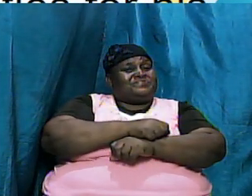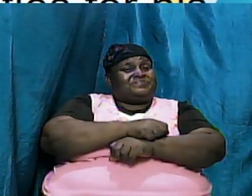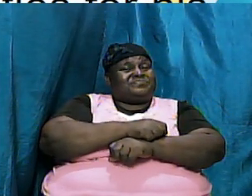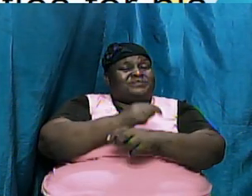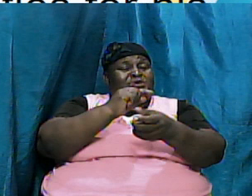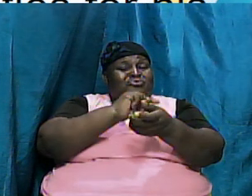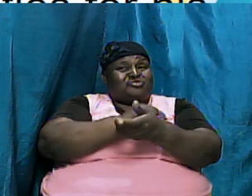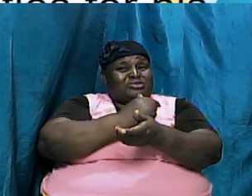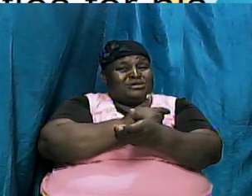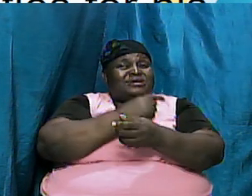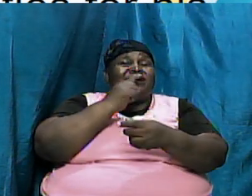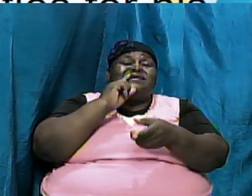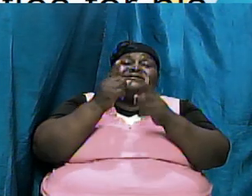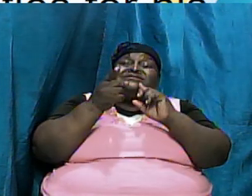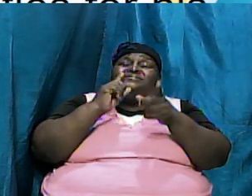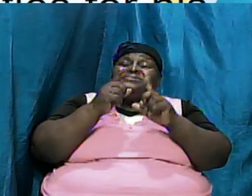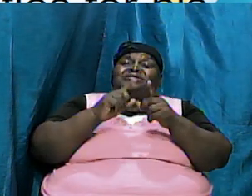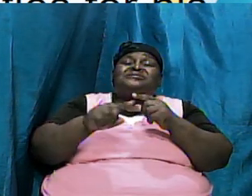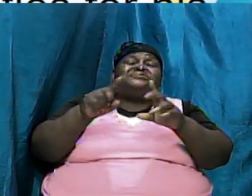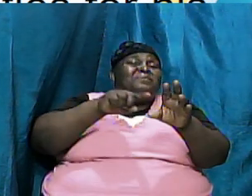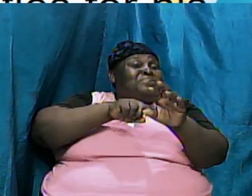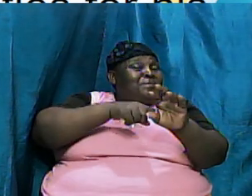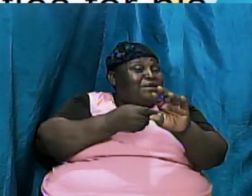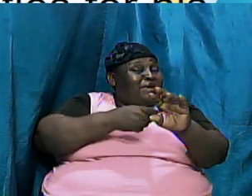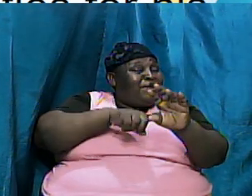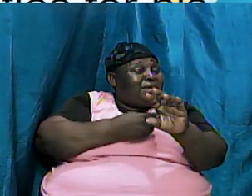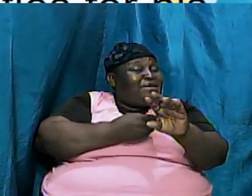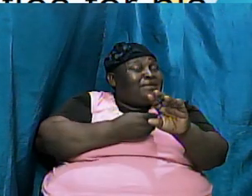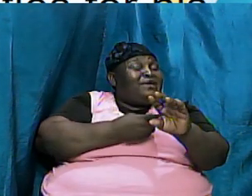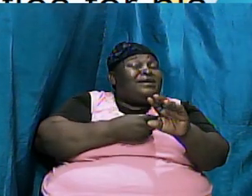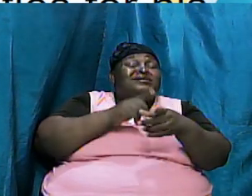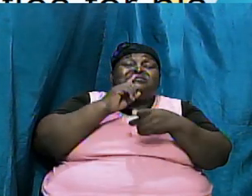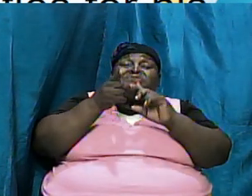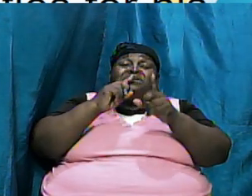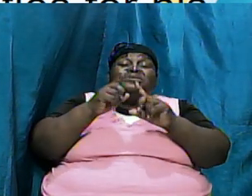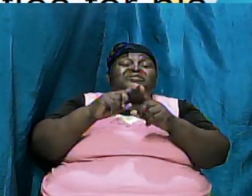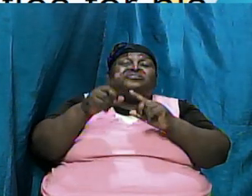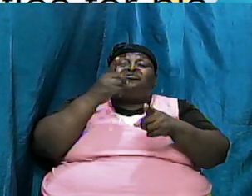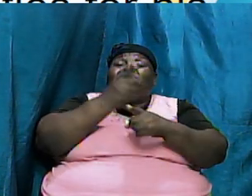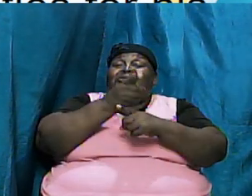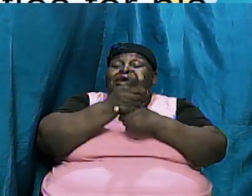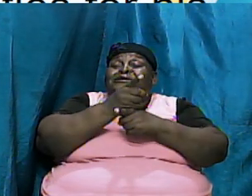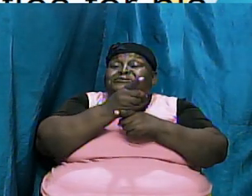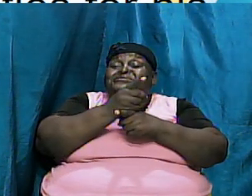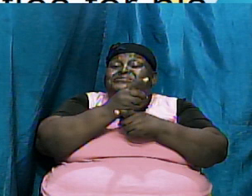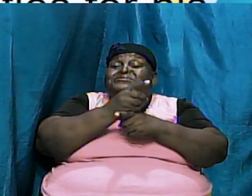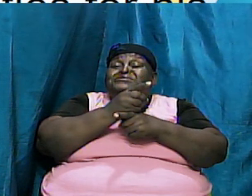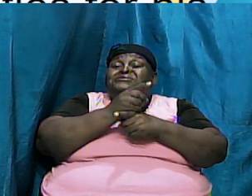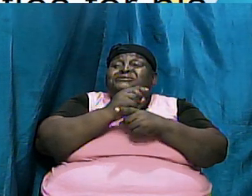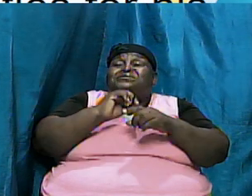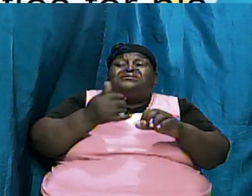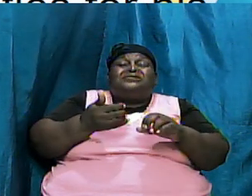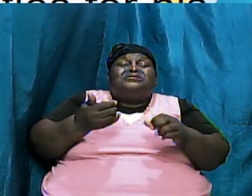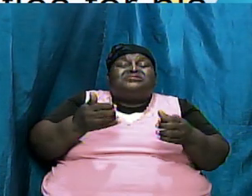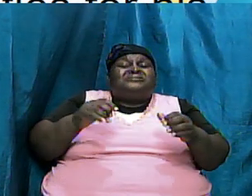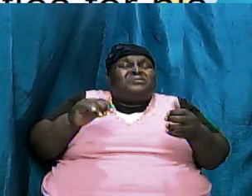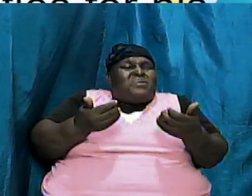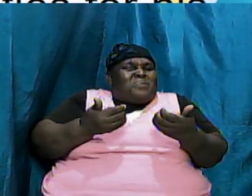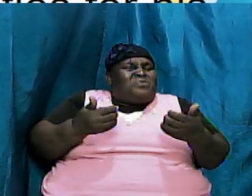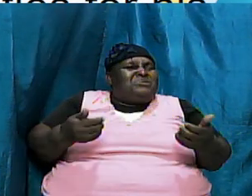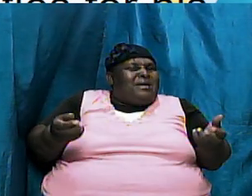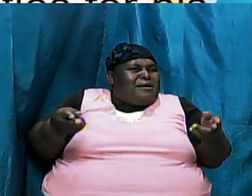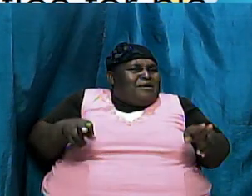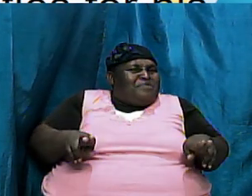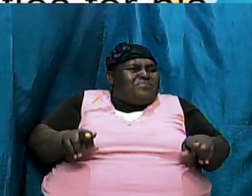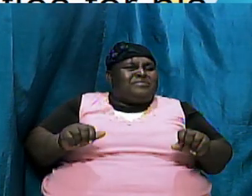Genesis speaks to beginnings it speaks to origins this is how it happened and remember we said